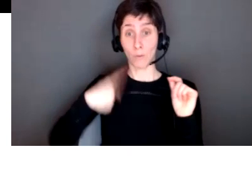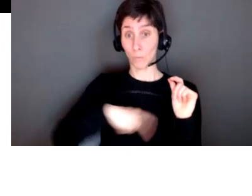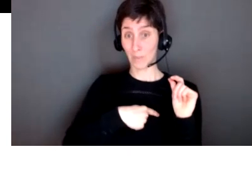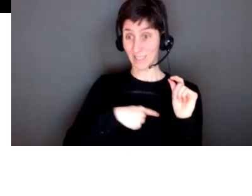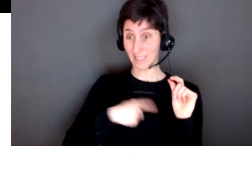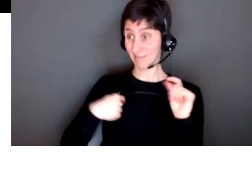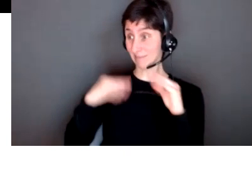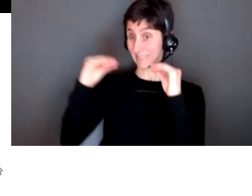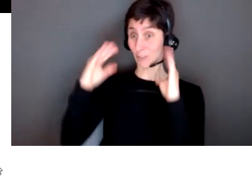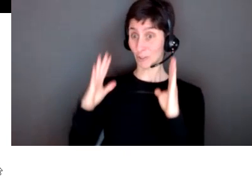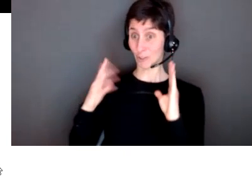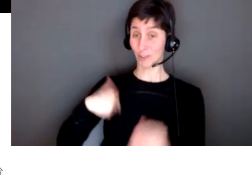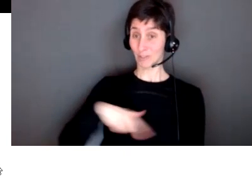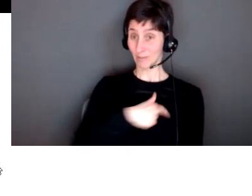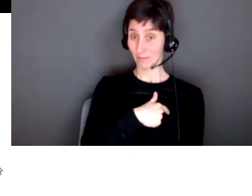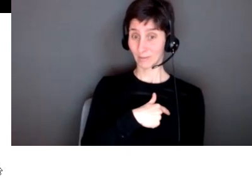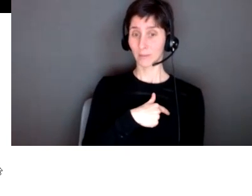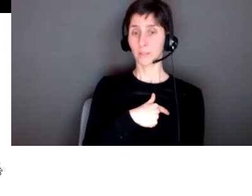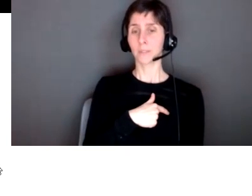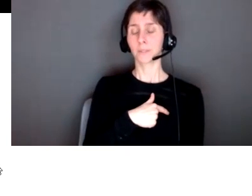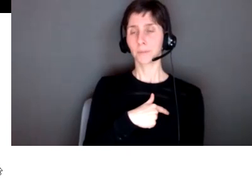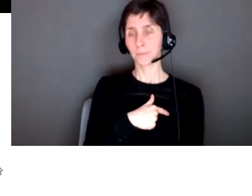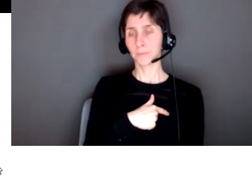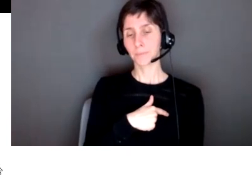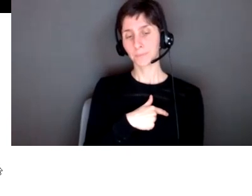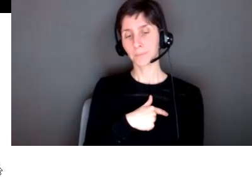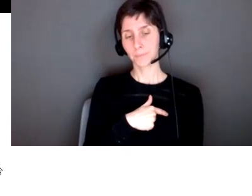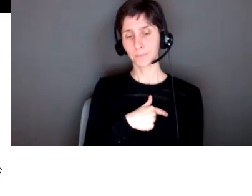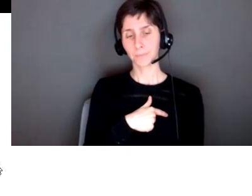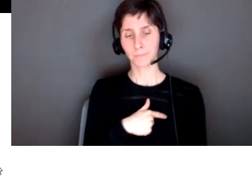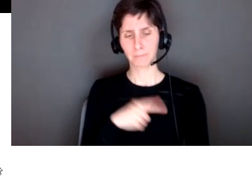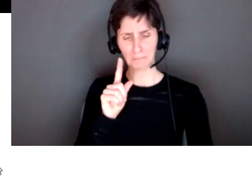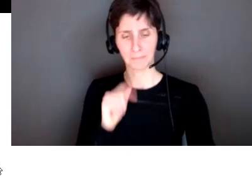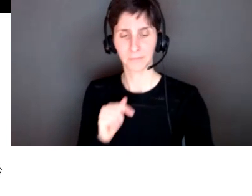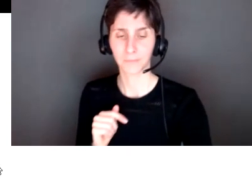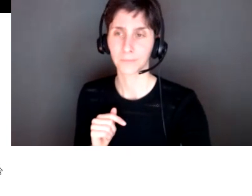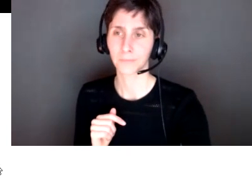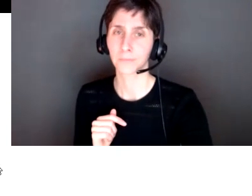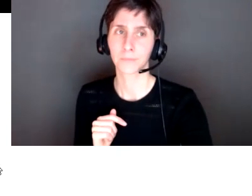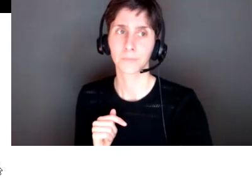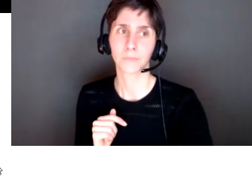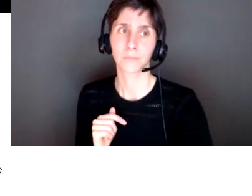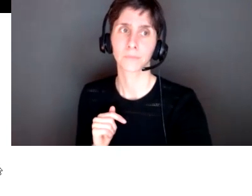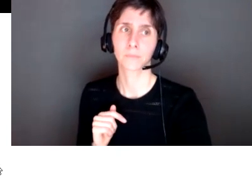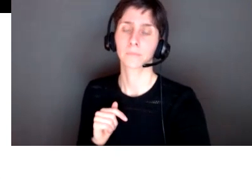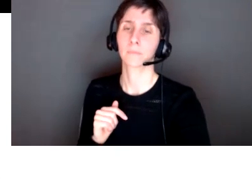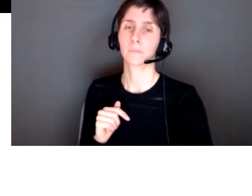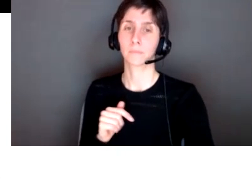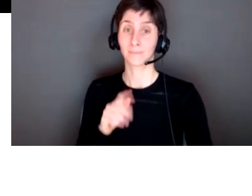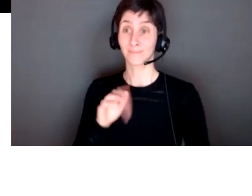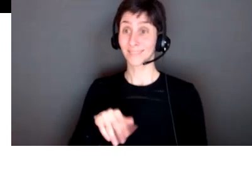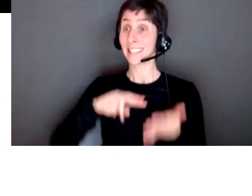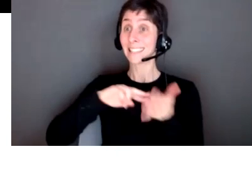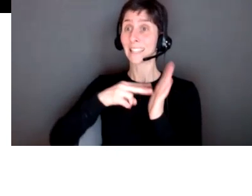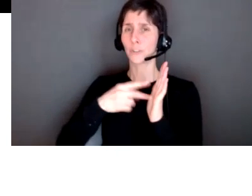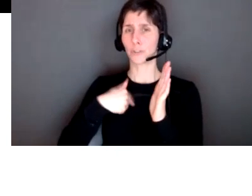only in education the this was it okay um this is a definition that i want to